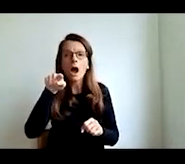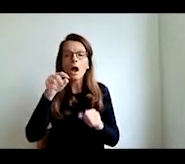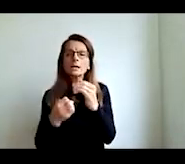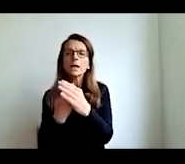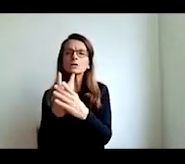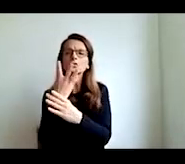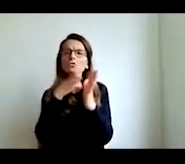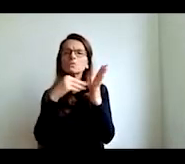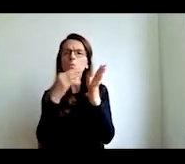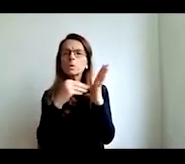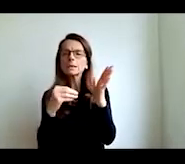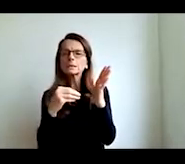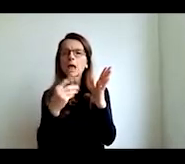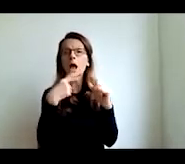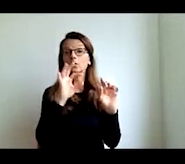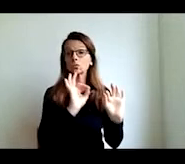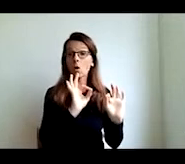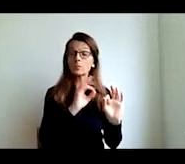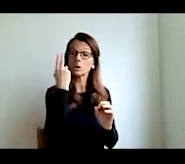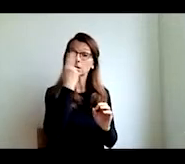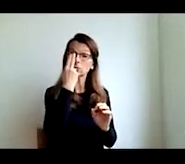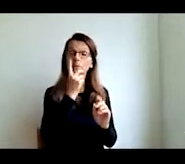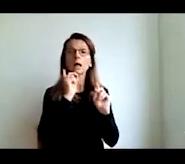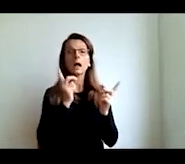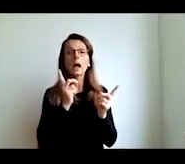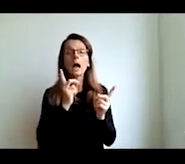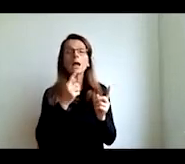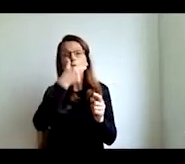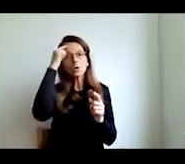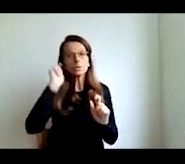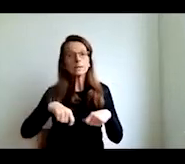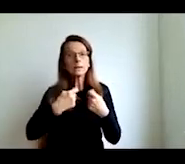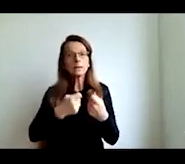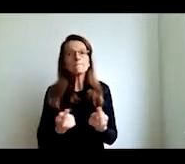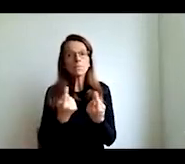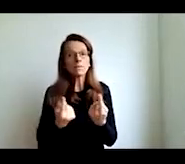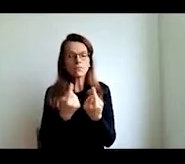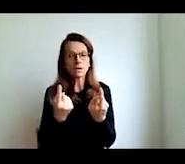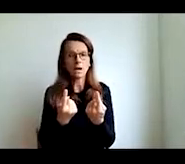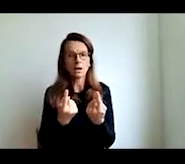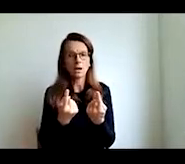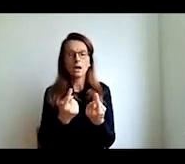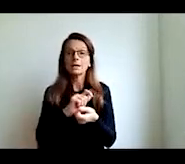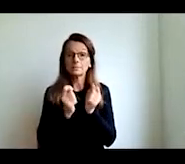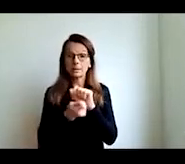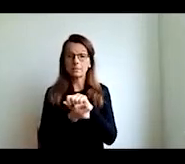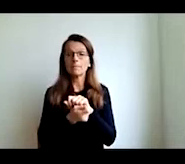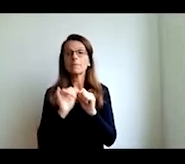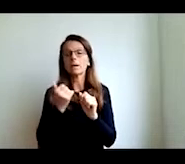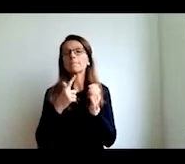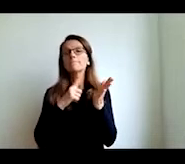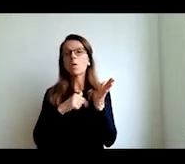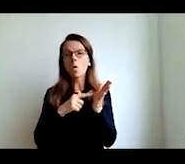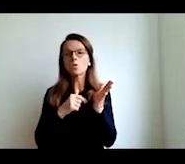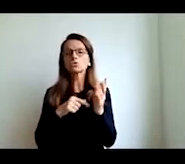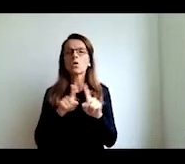you need to have a really good understanding of what motivates people change is often you know like a huge iceberg you know you only